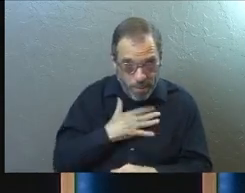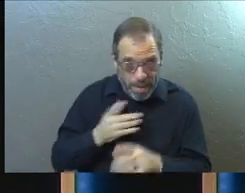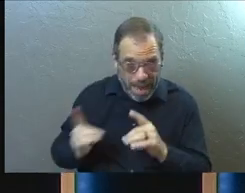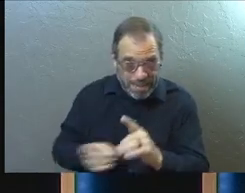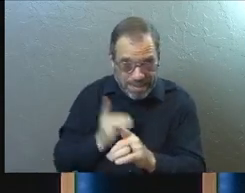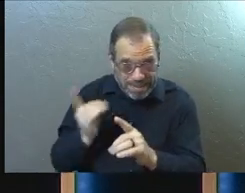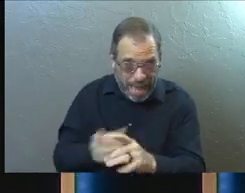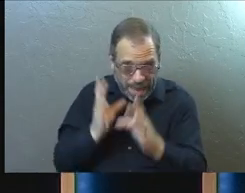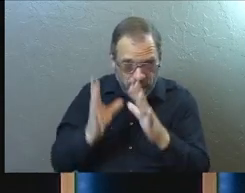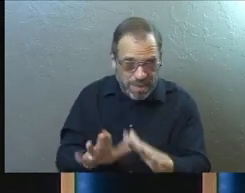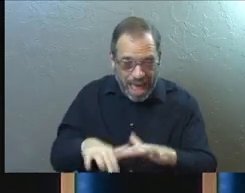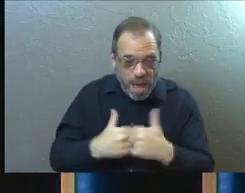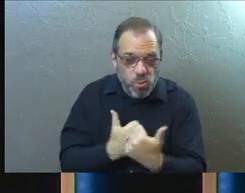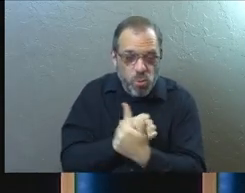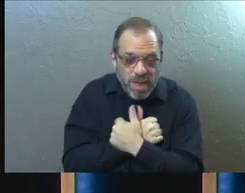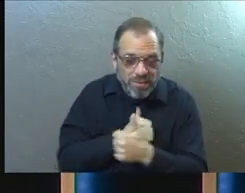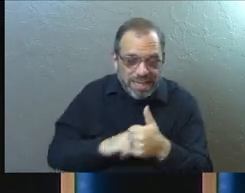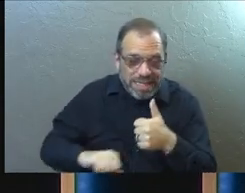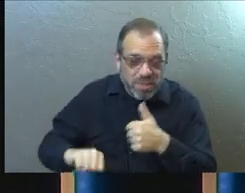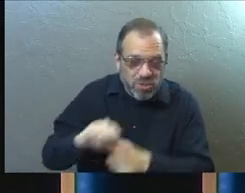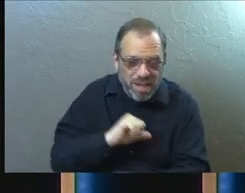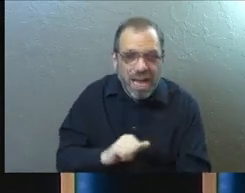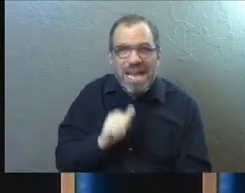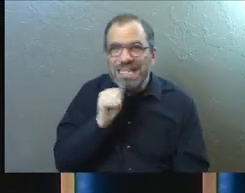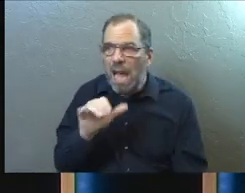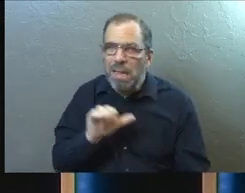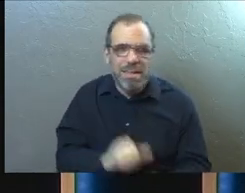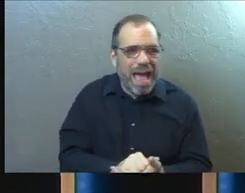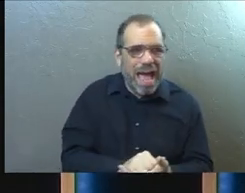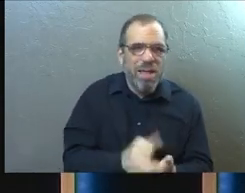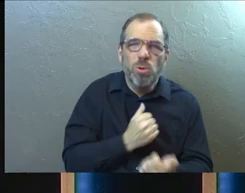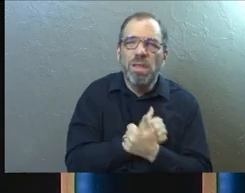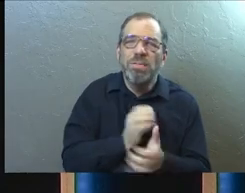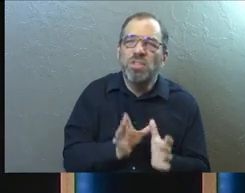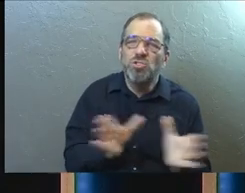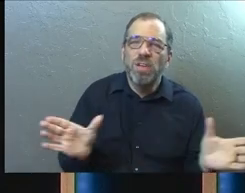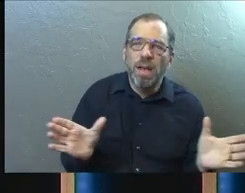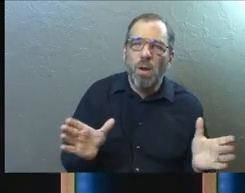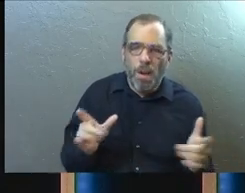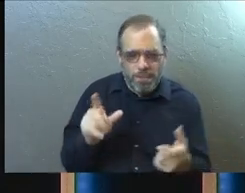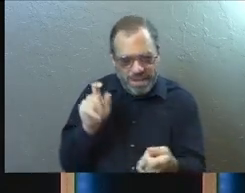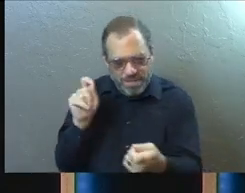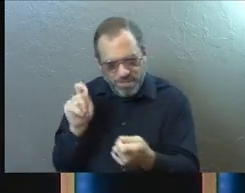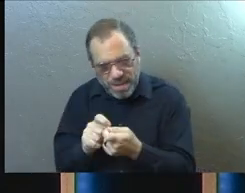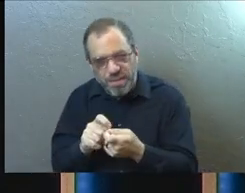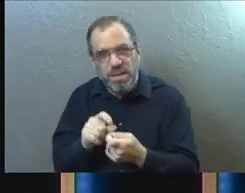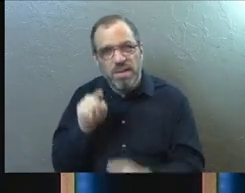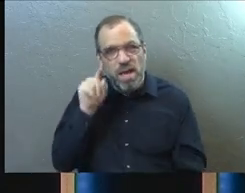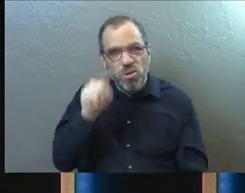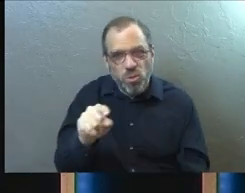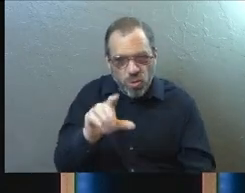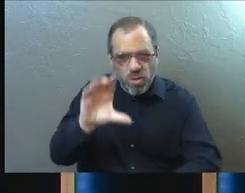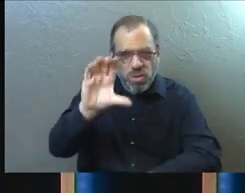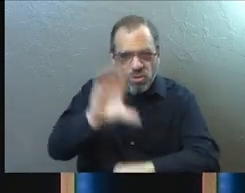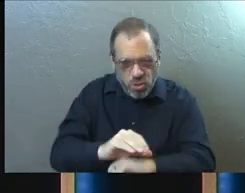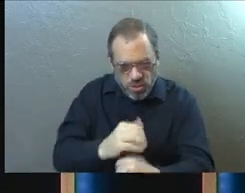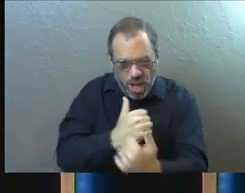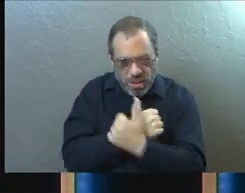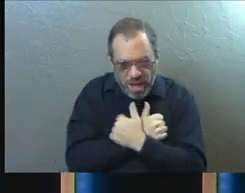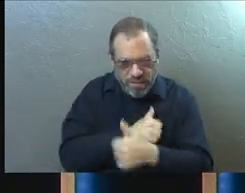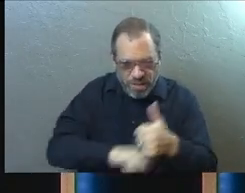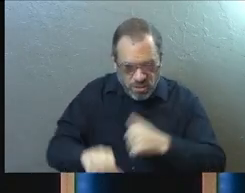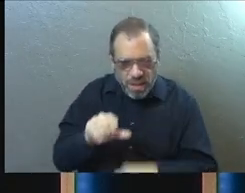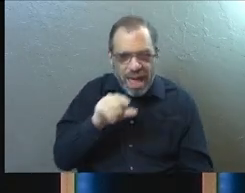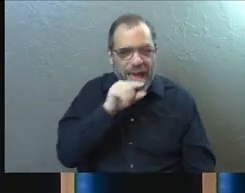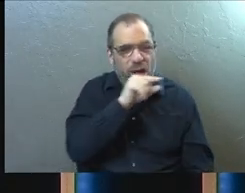disciples is about how you love each other. Not just how you love in general, but specifically the way that you, the church, love each